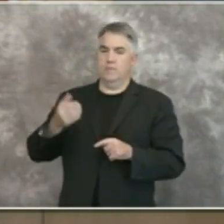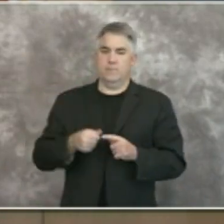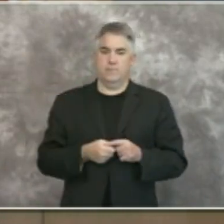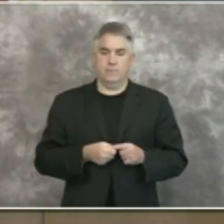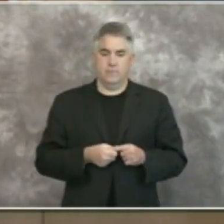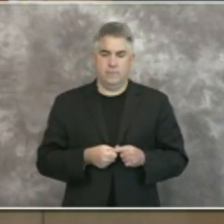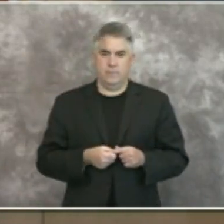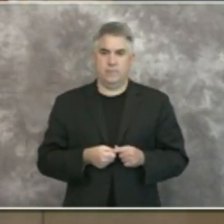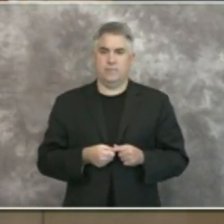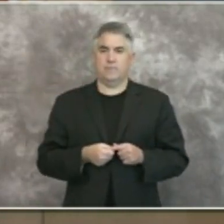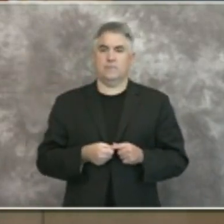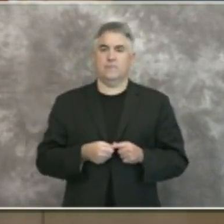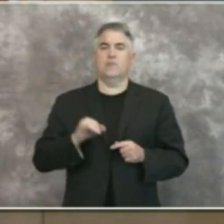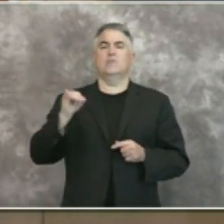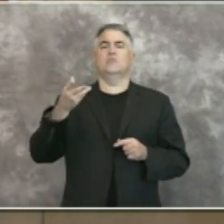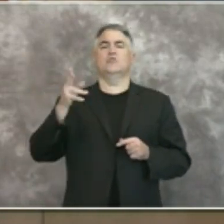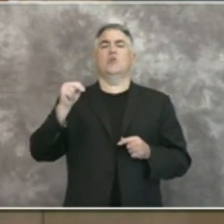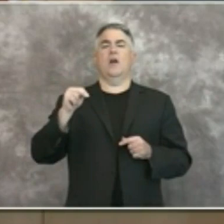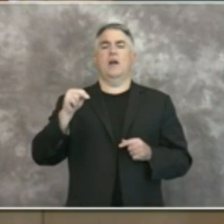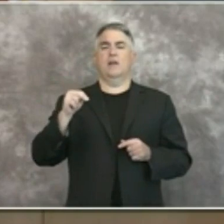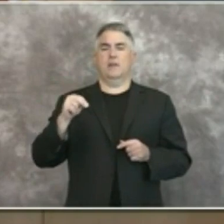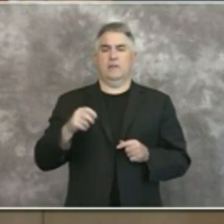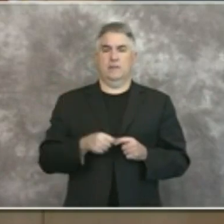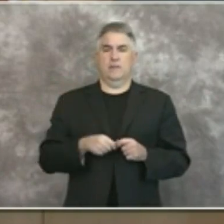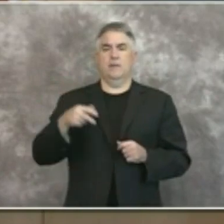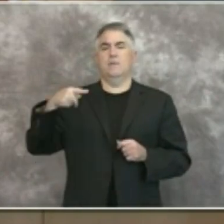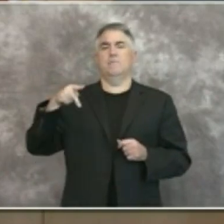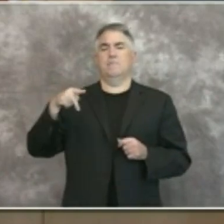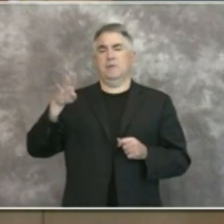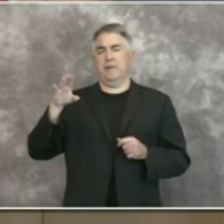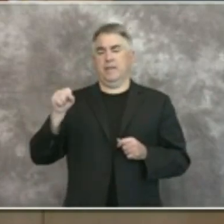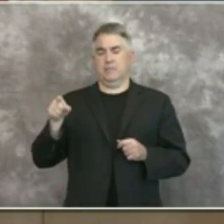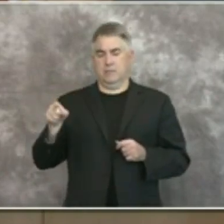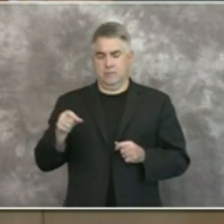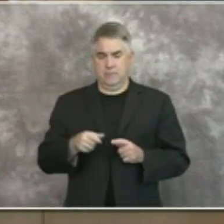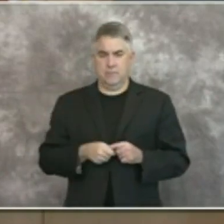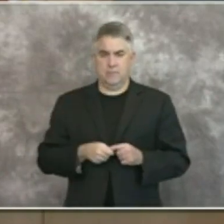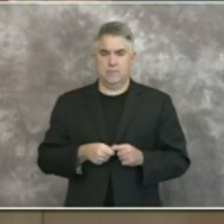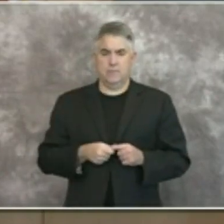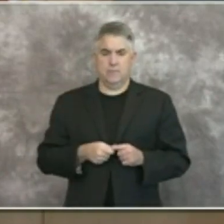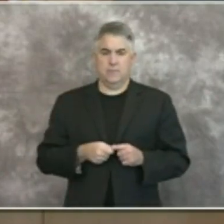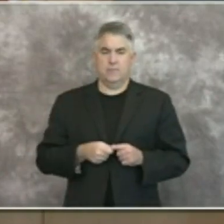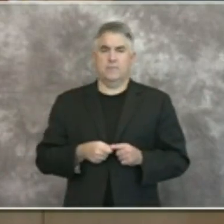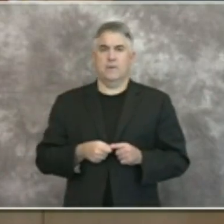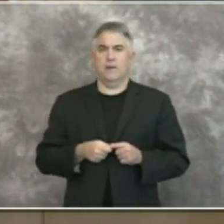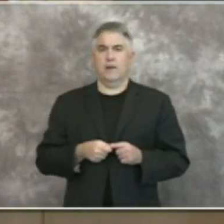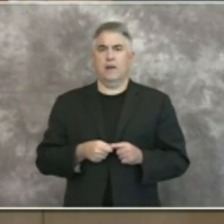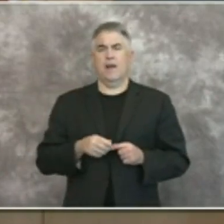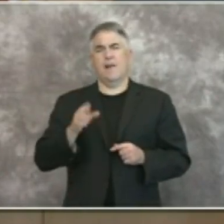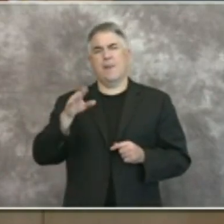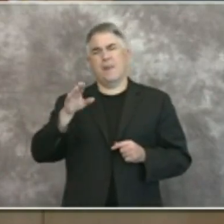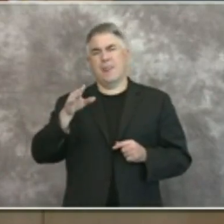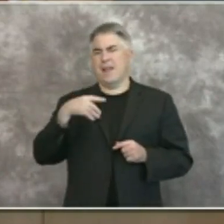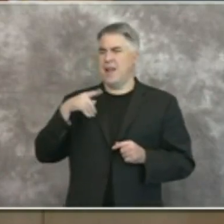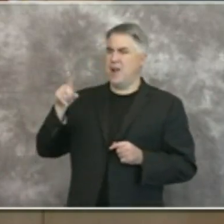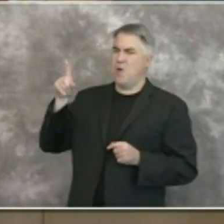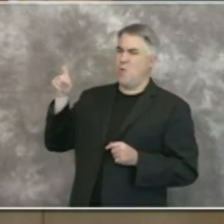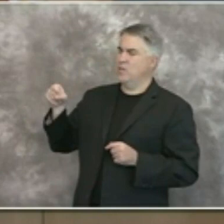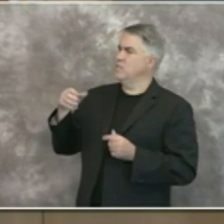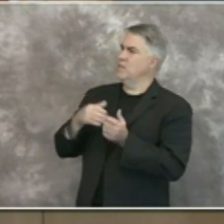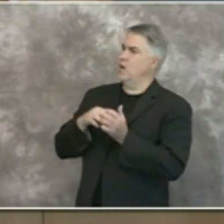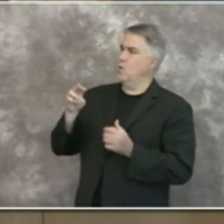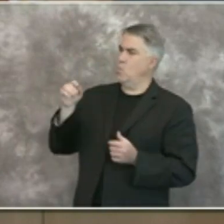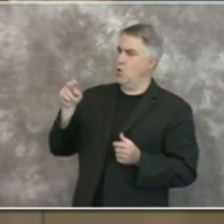john carroll with kpbs please state your question hi this question is for dr wooten